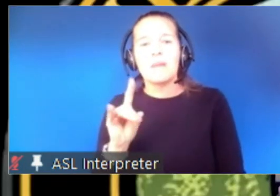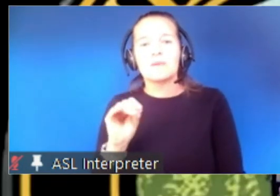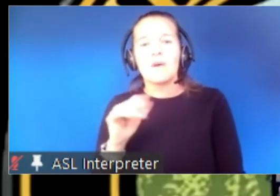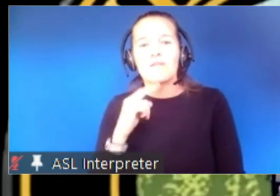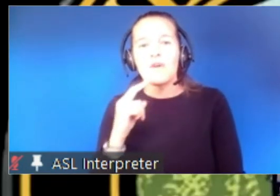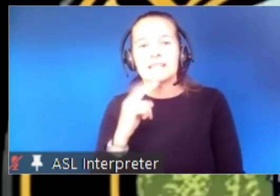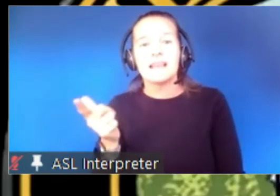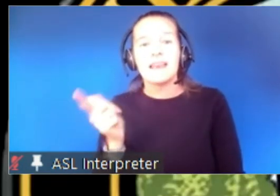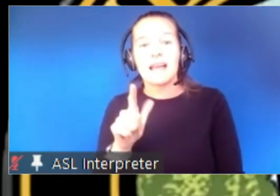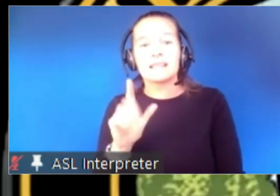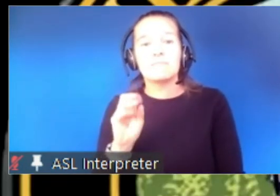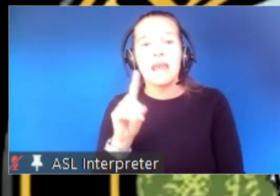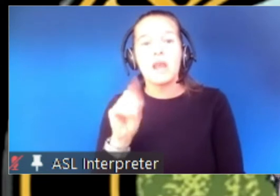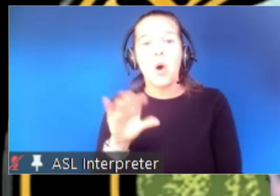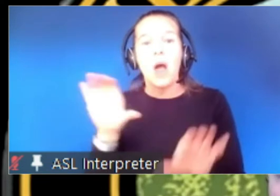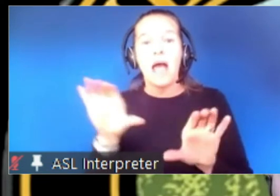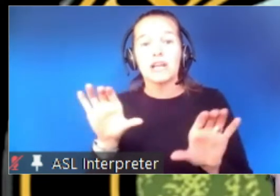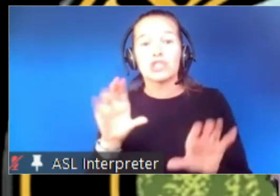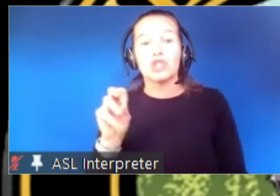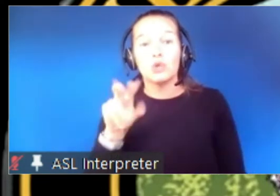mendocino action news danilla